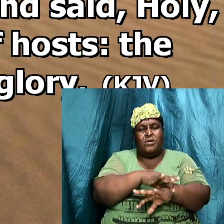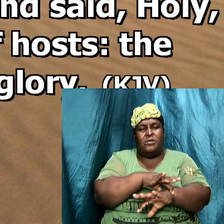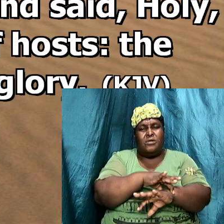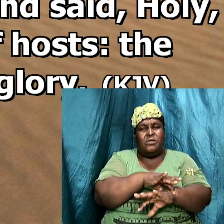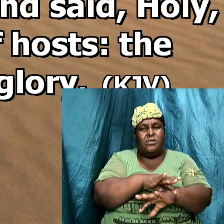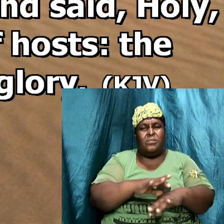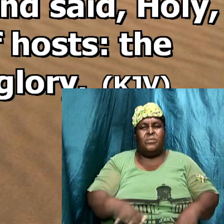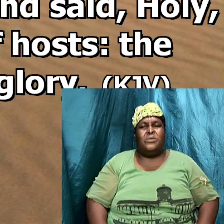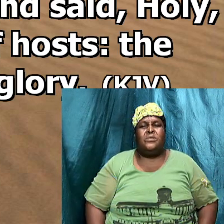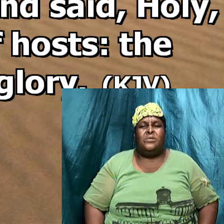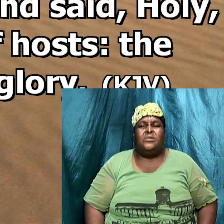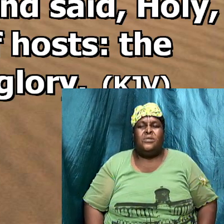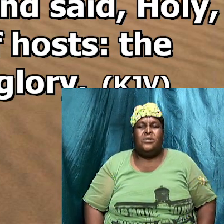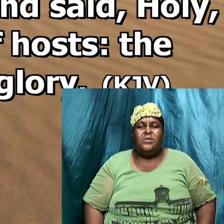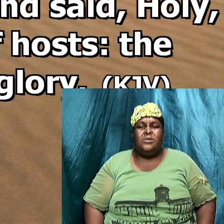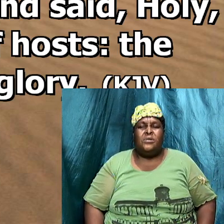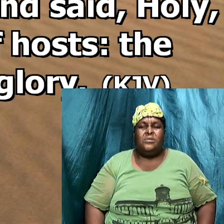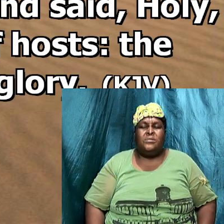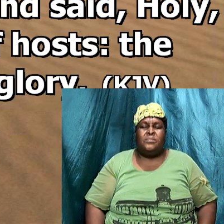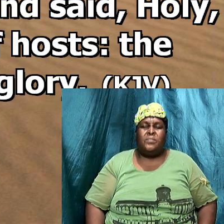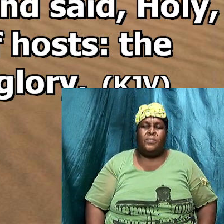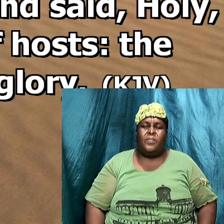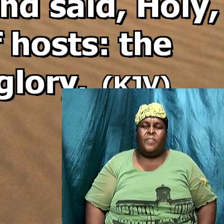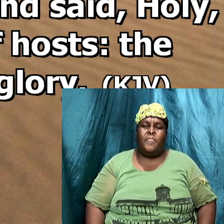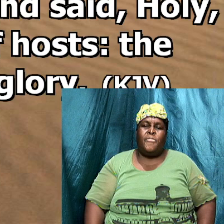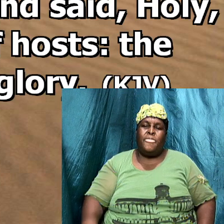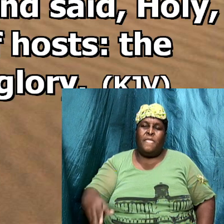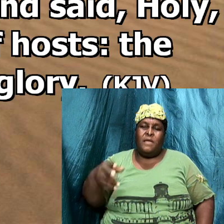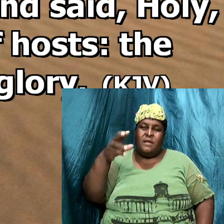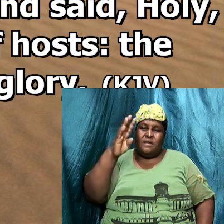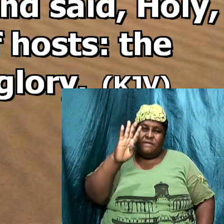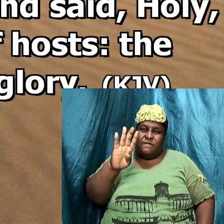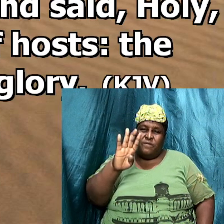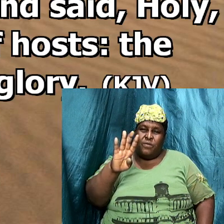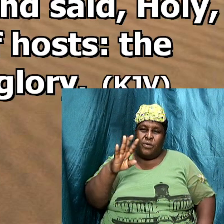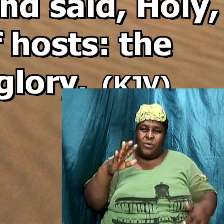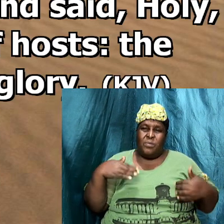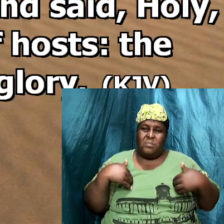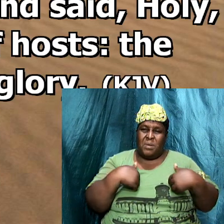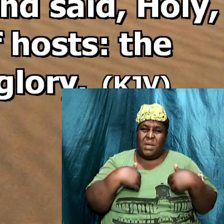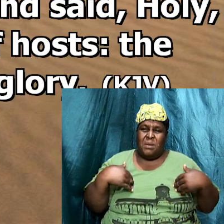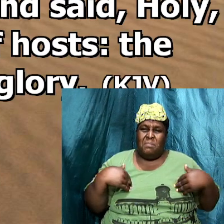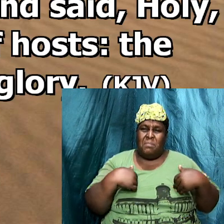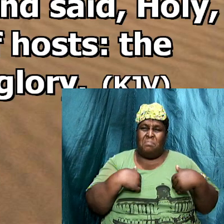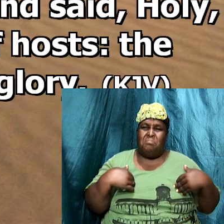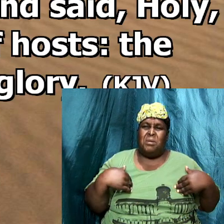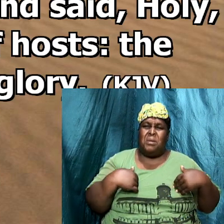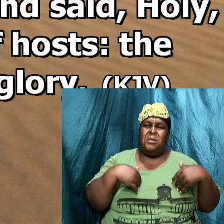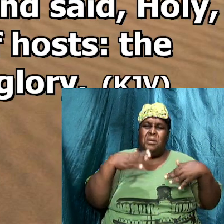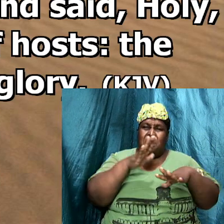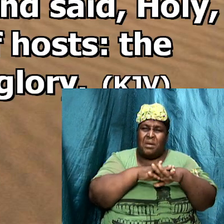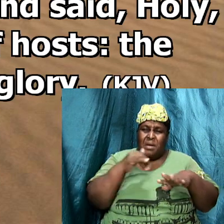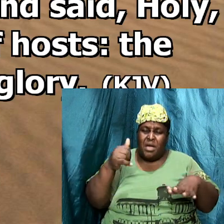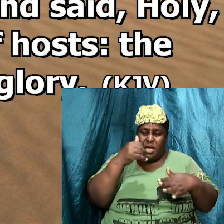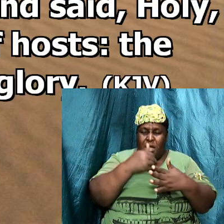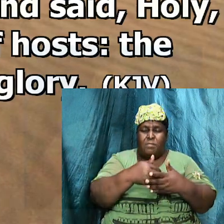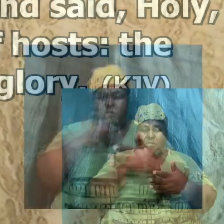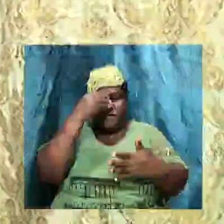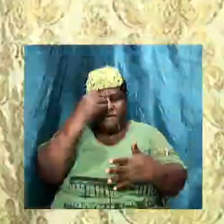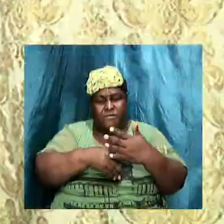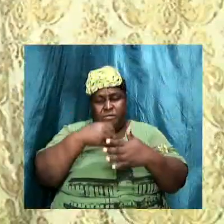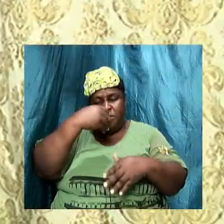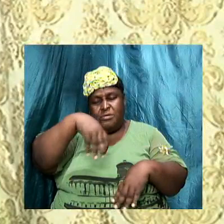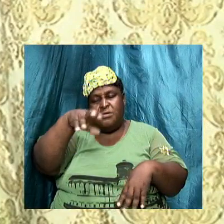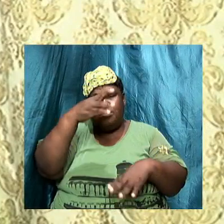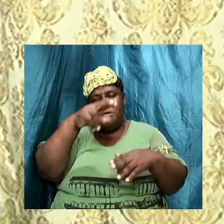we look at the scripture, and the Bible says that the full and living creature did cry before the throne, day and